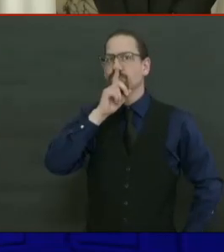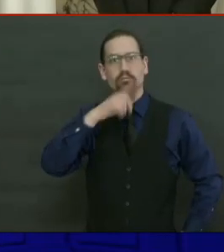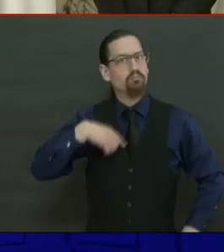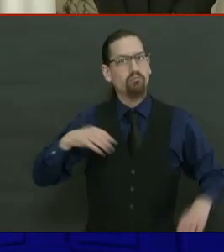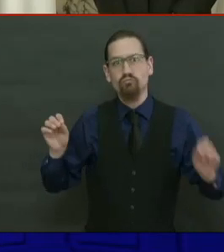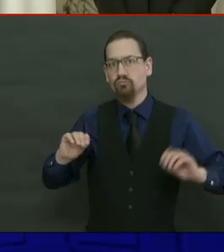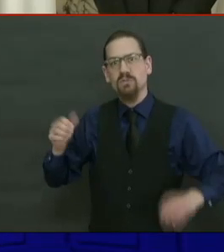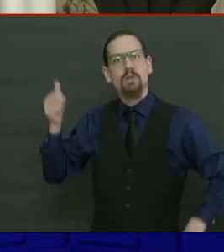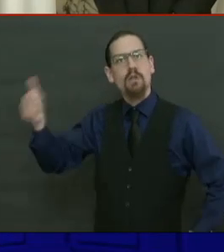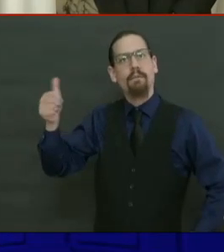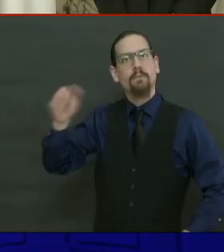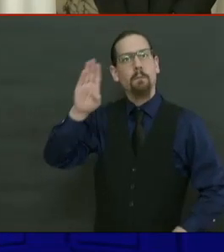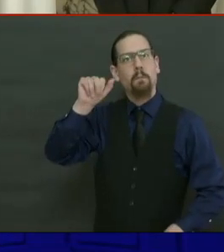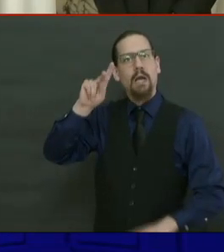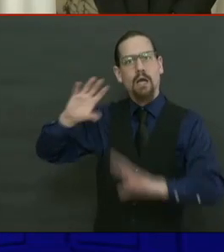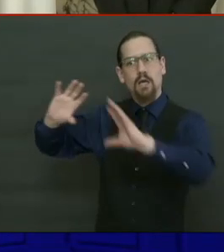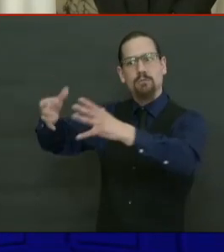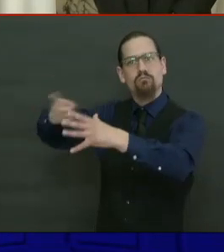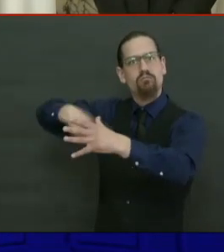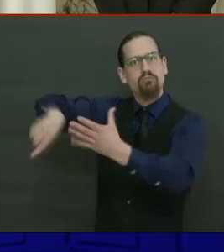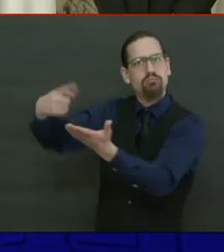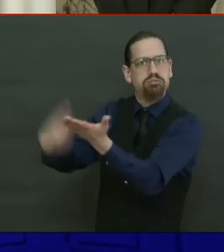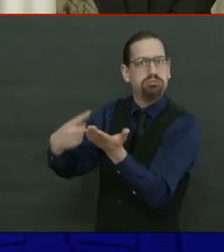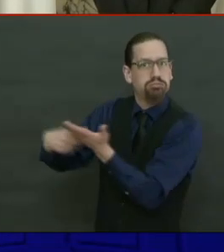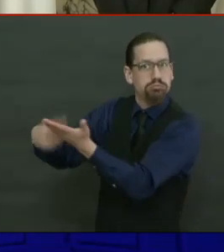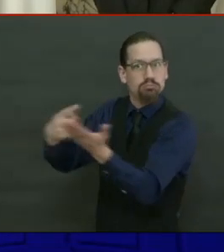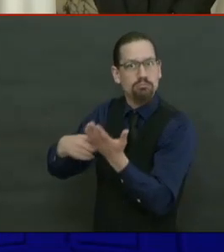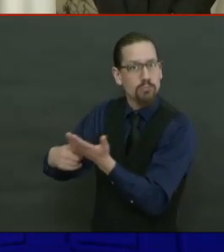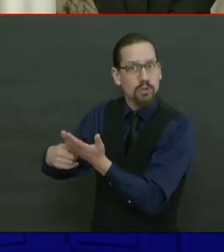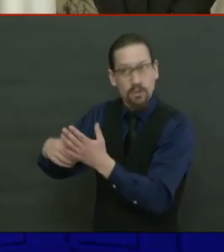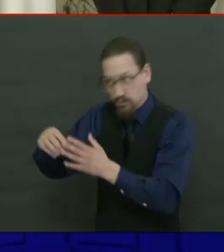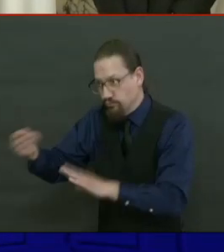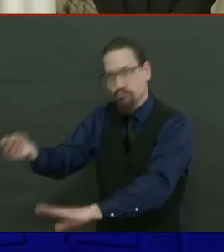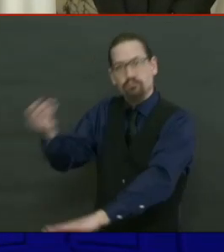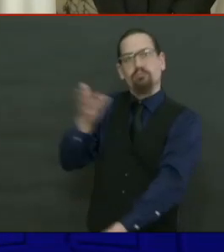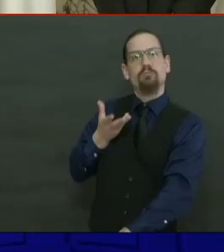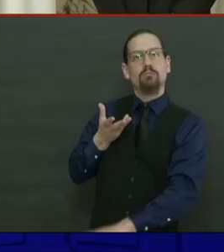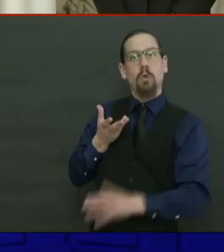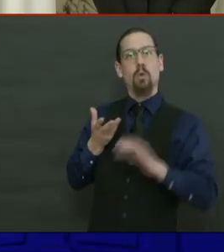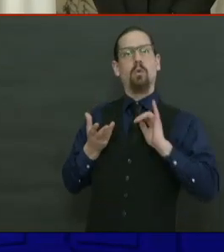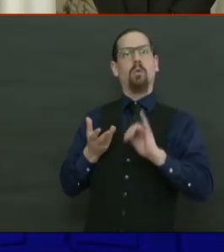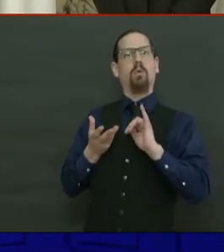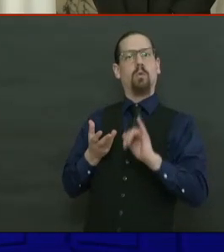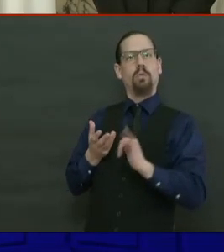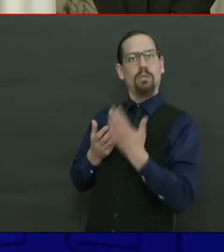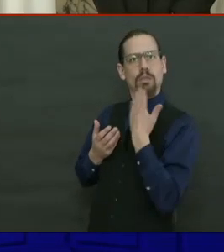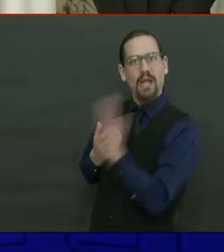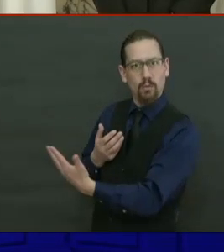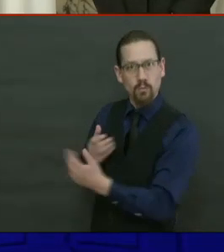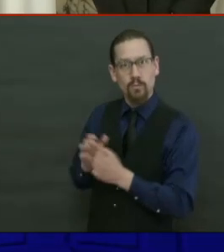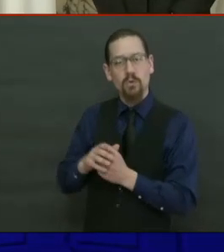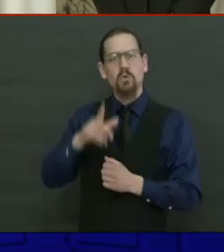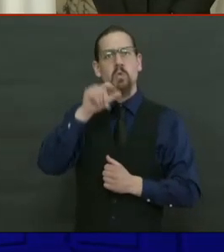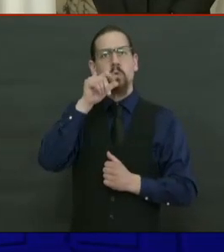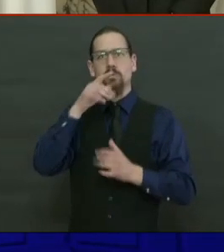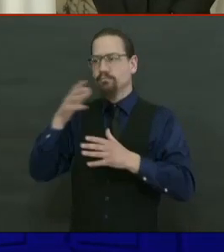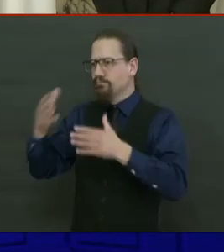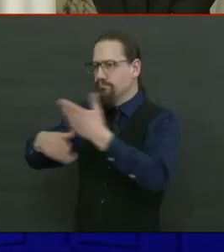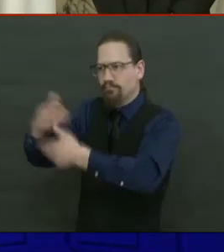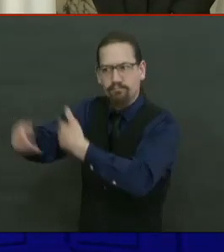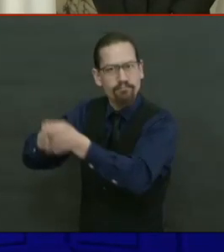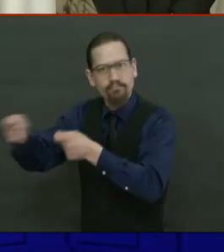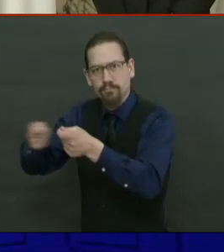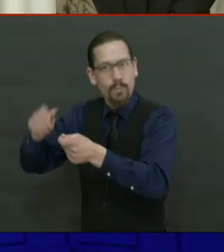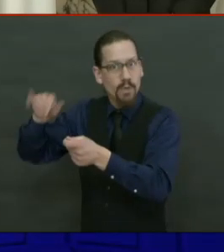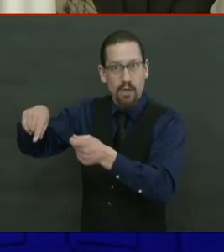without the leadership of Commerce Secretary Stephan Pryor and the president of the Commerce Corporation, Jesse Saglio.